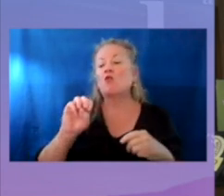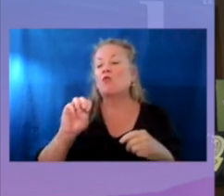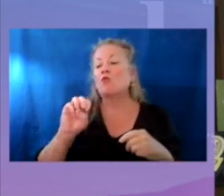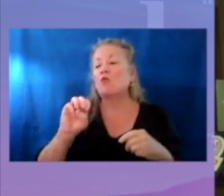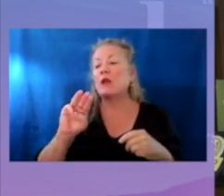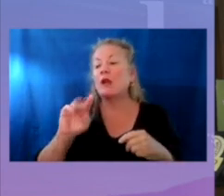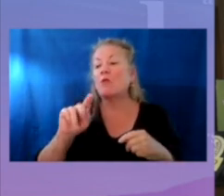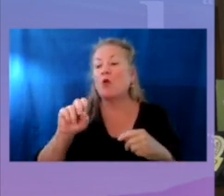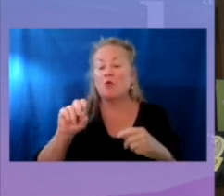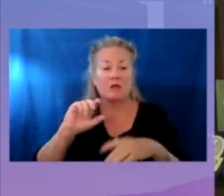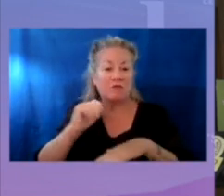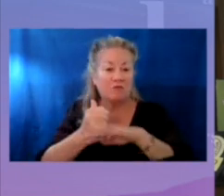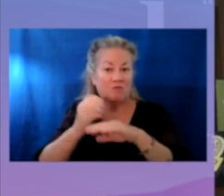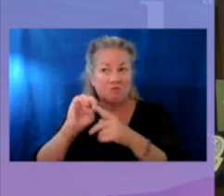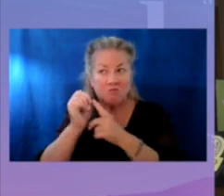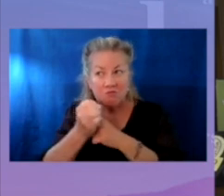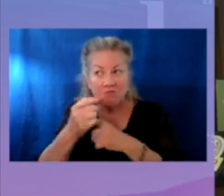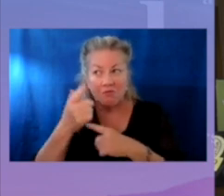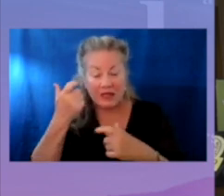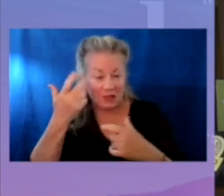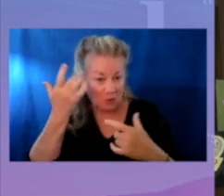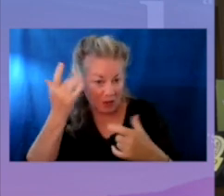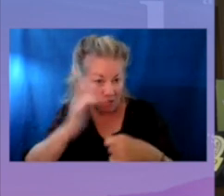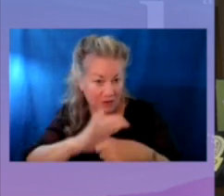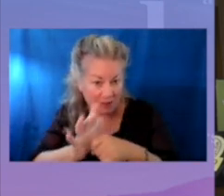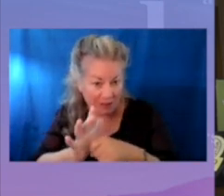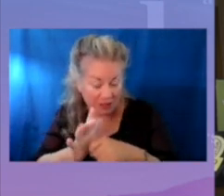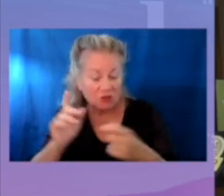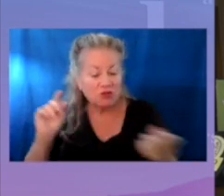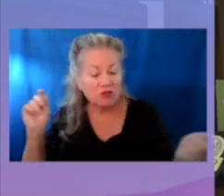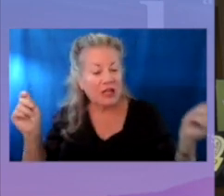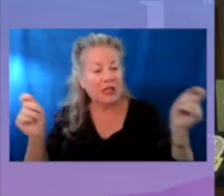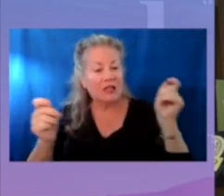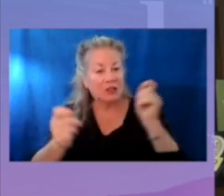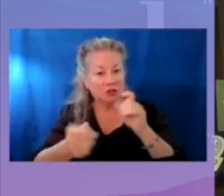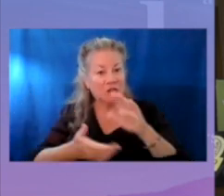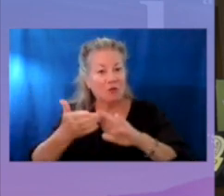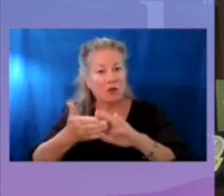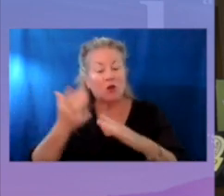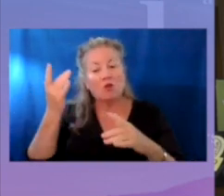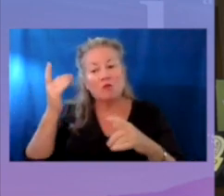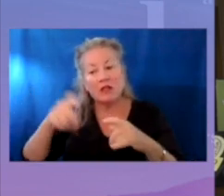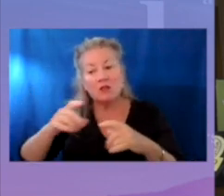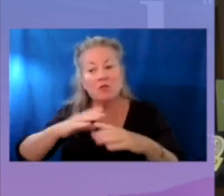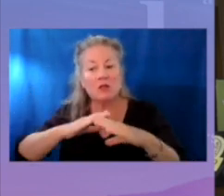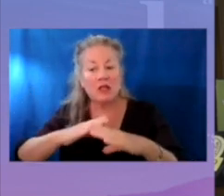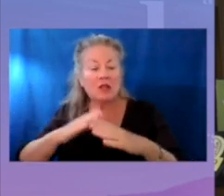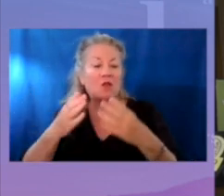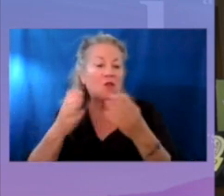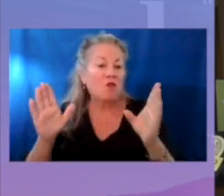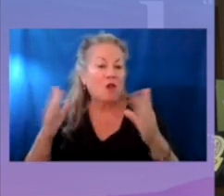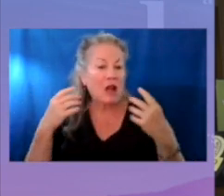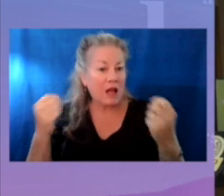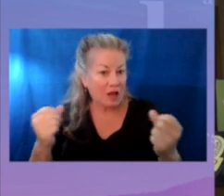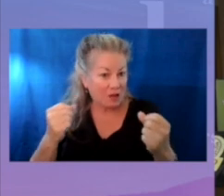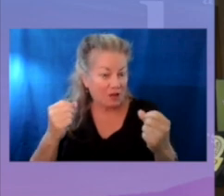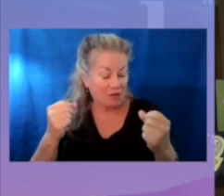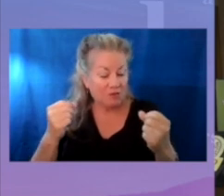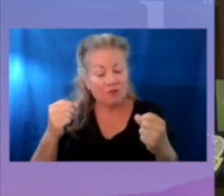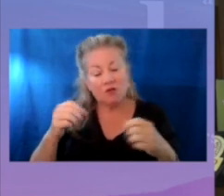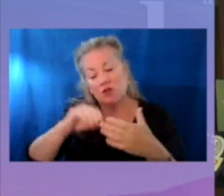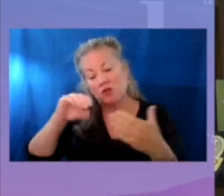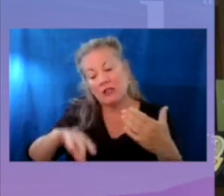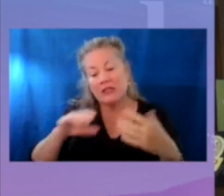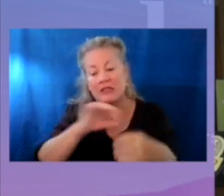setting due to the pandemic. While this change in operations was necessary to protect the overall health and welfare